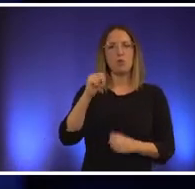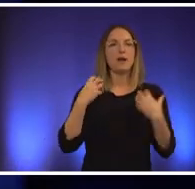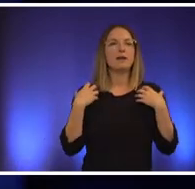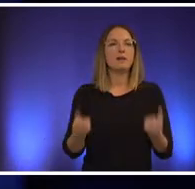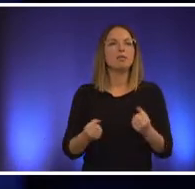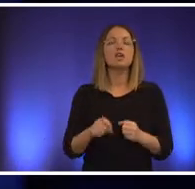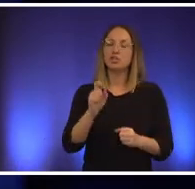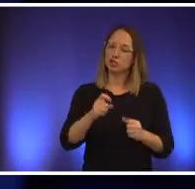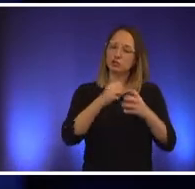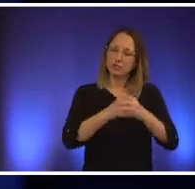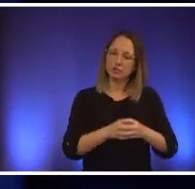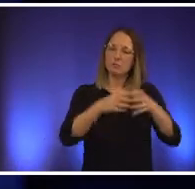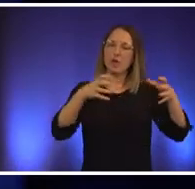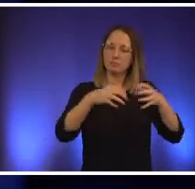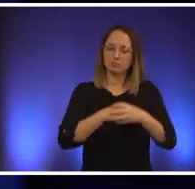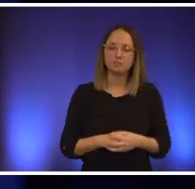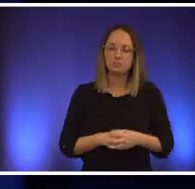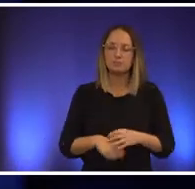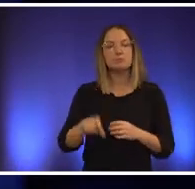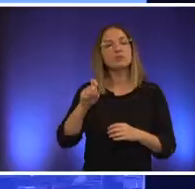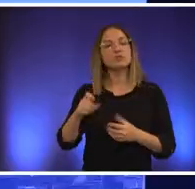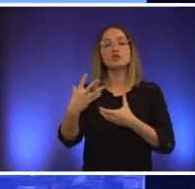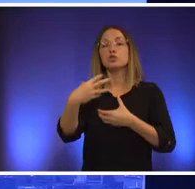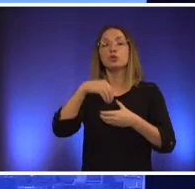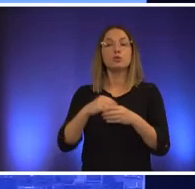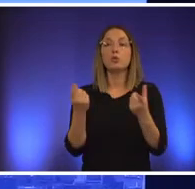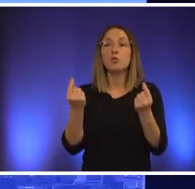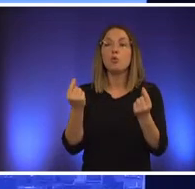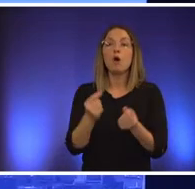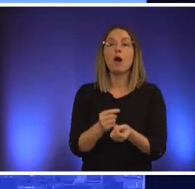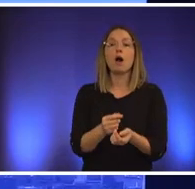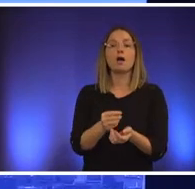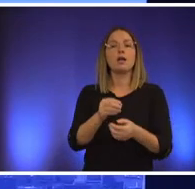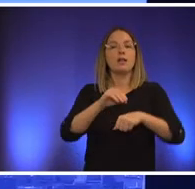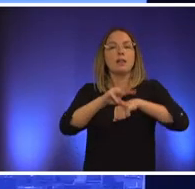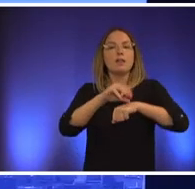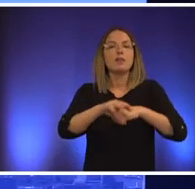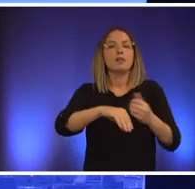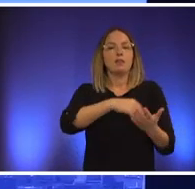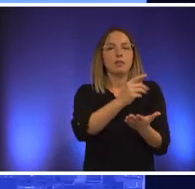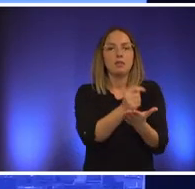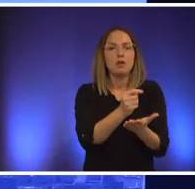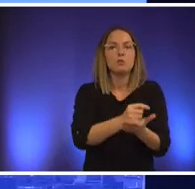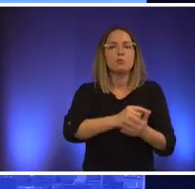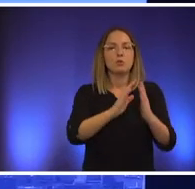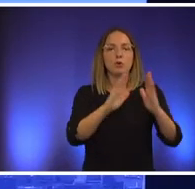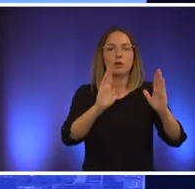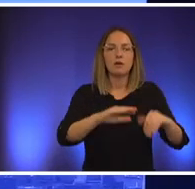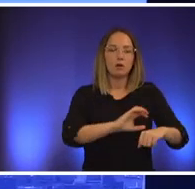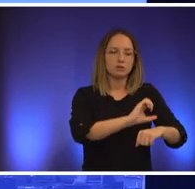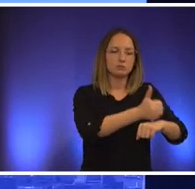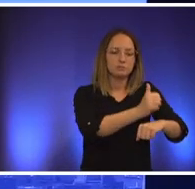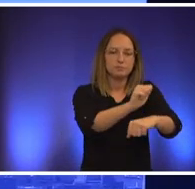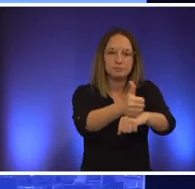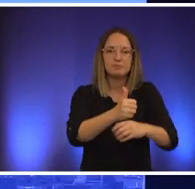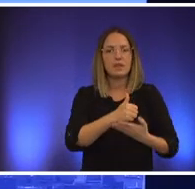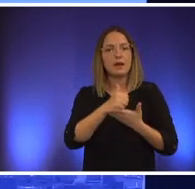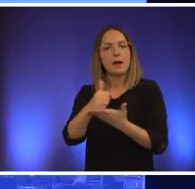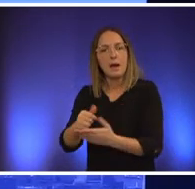needs to include things like therapeutic housing that would help uh would help us with the homeless situation we need to have more uh